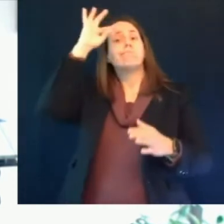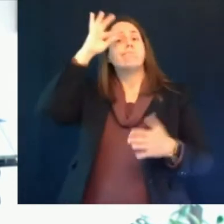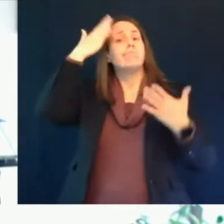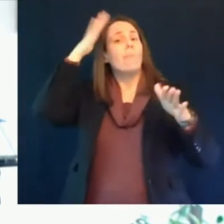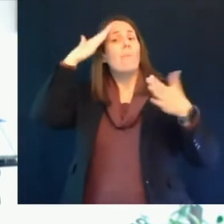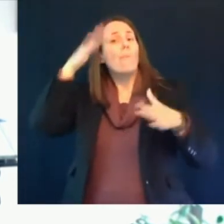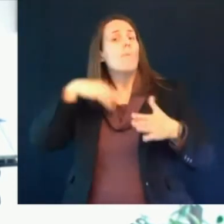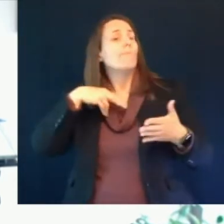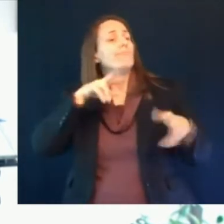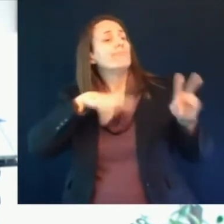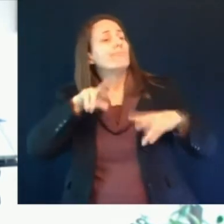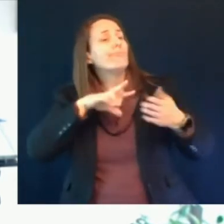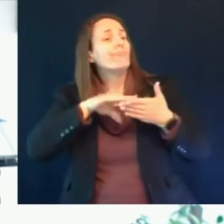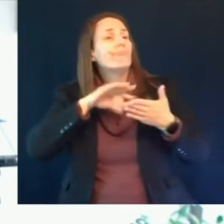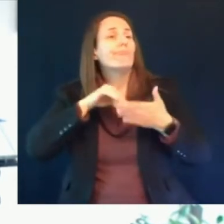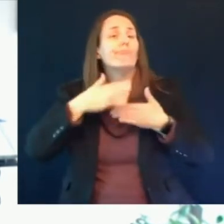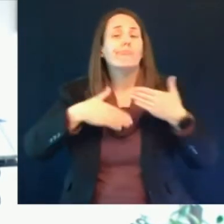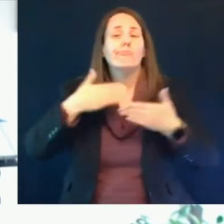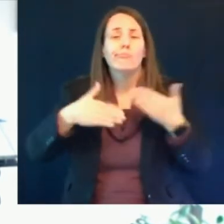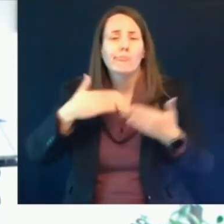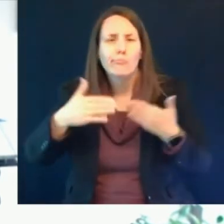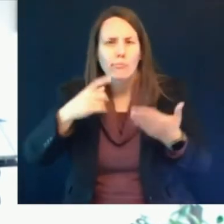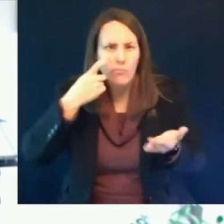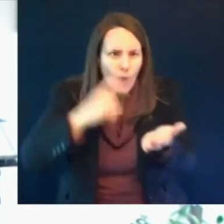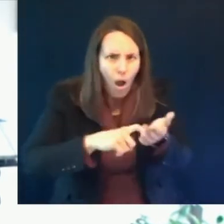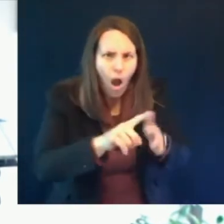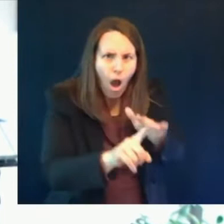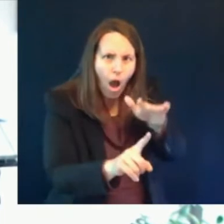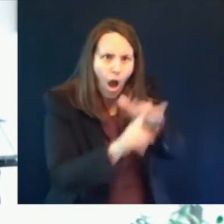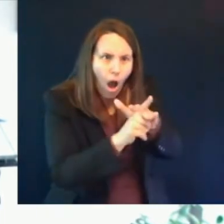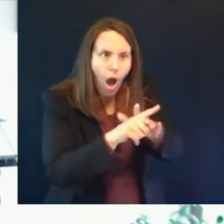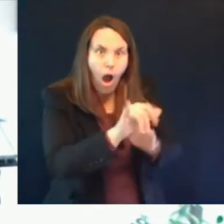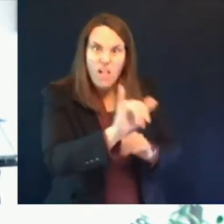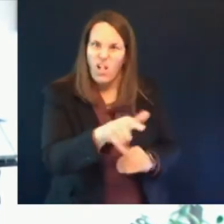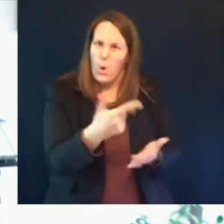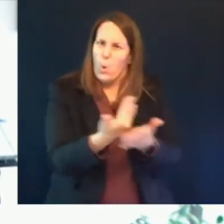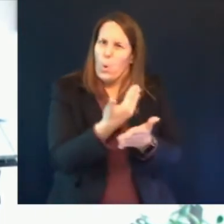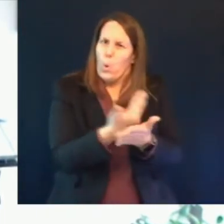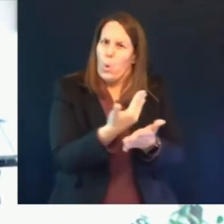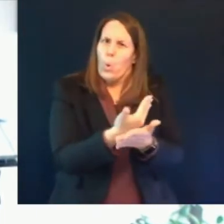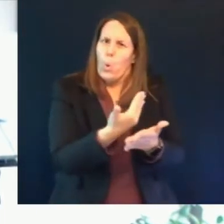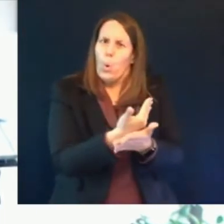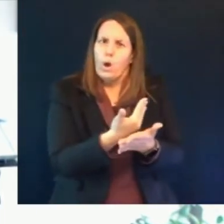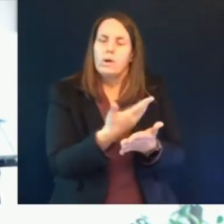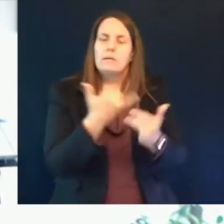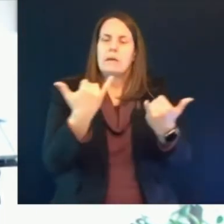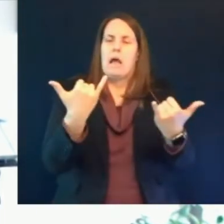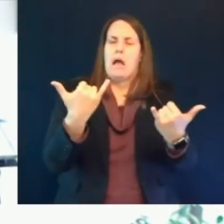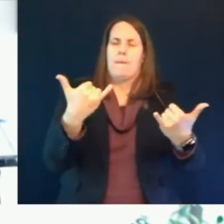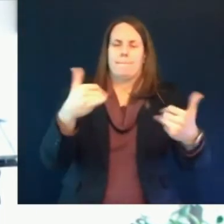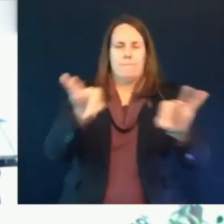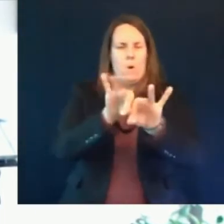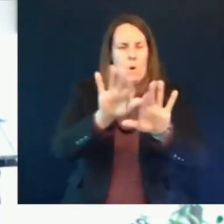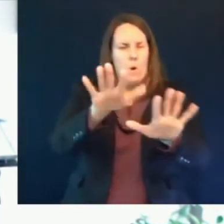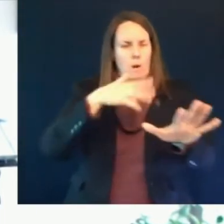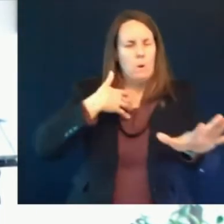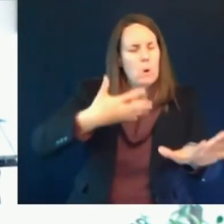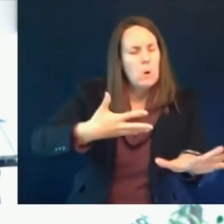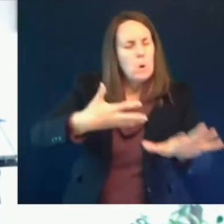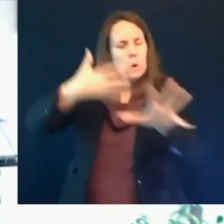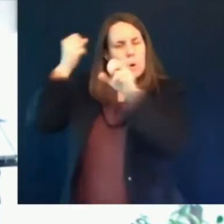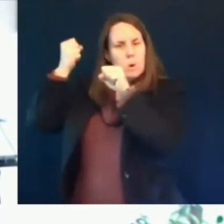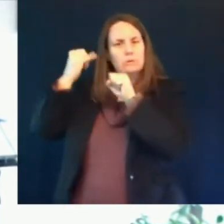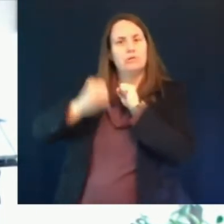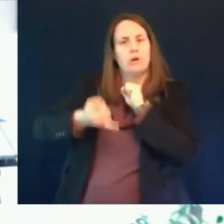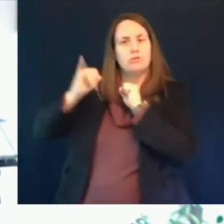good sense it's very appropriate to pause on on administering the vaccine to let everyone catch up quickly and more